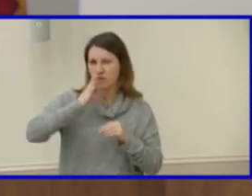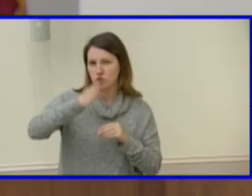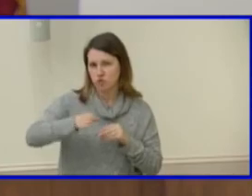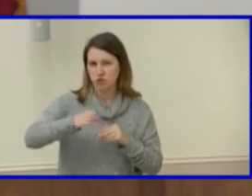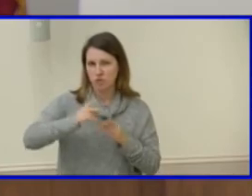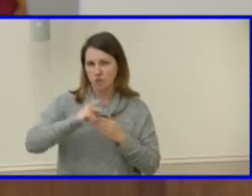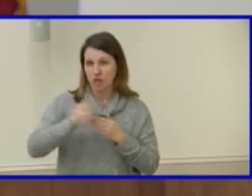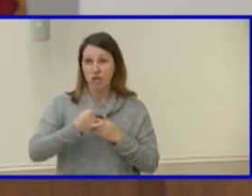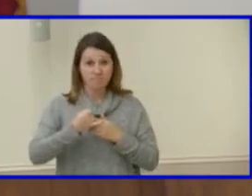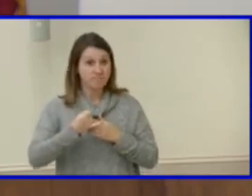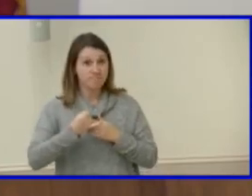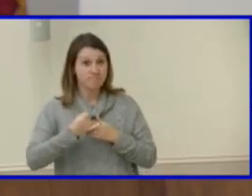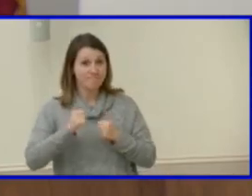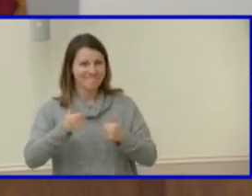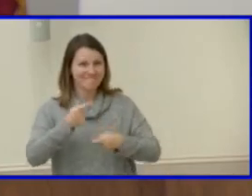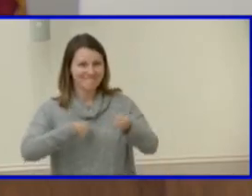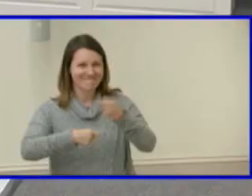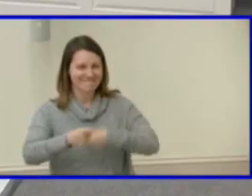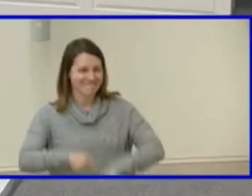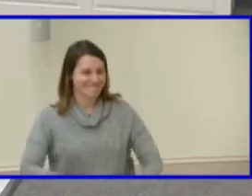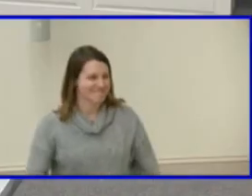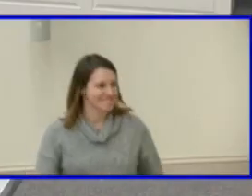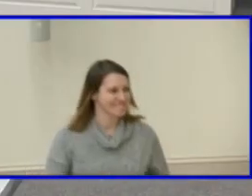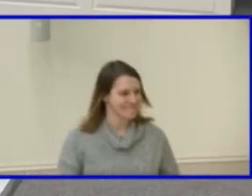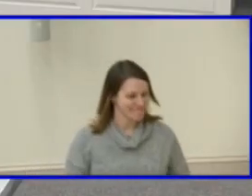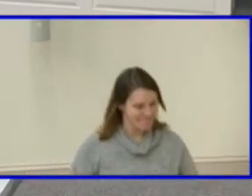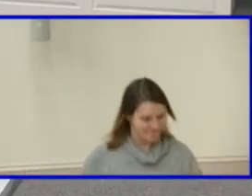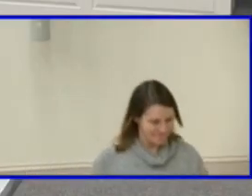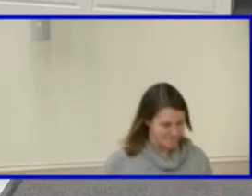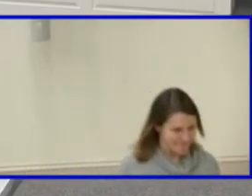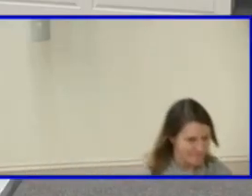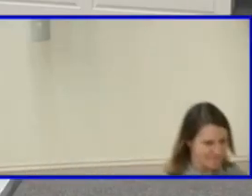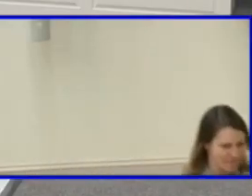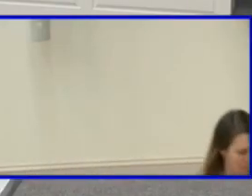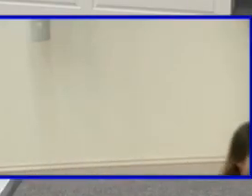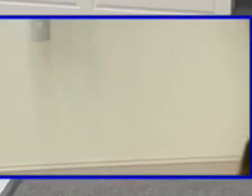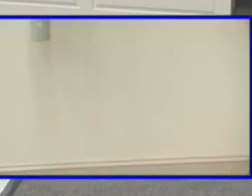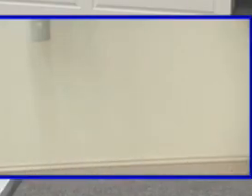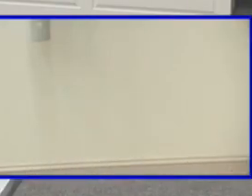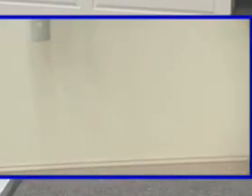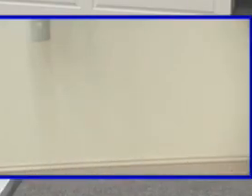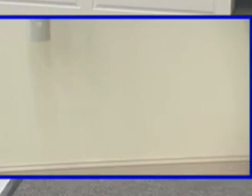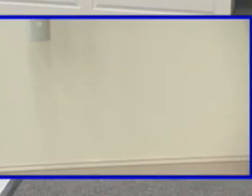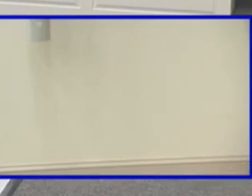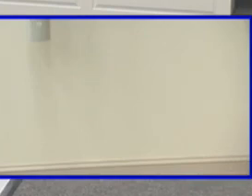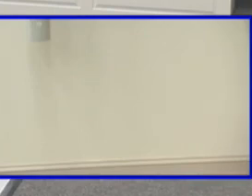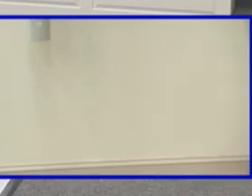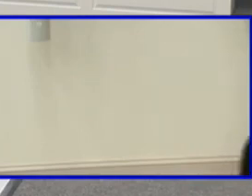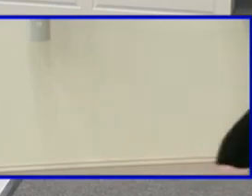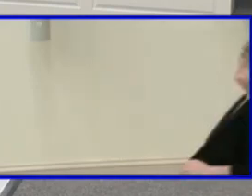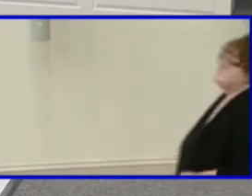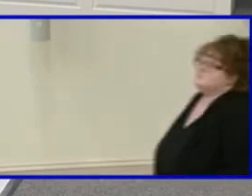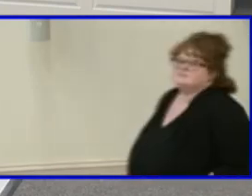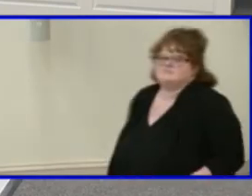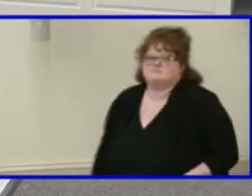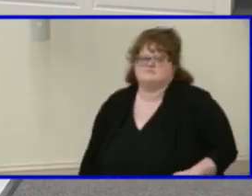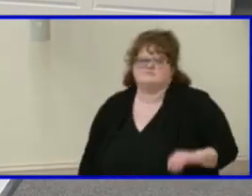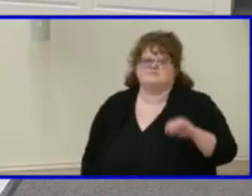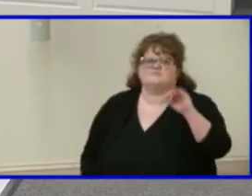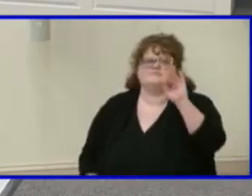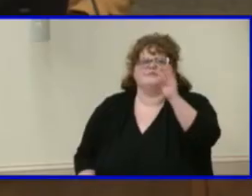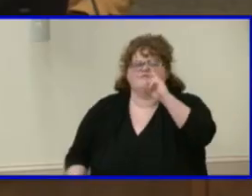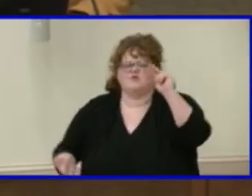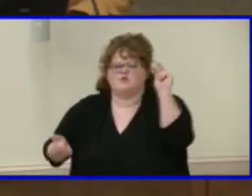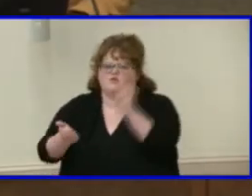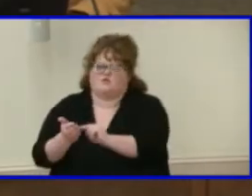we do have some parking work on the master project list uh but mr pritchard and i discussed